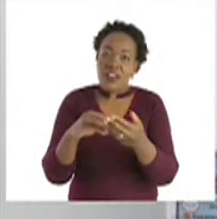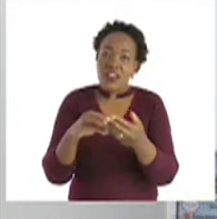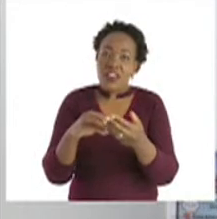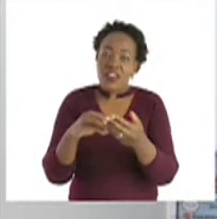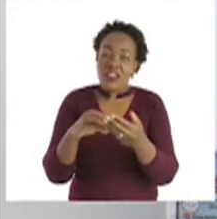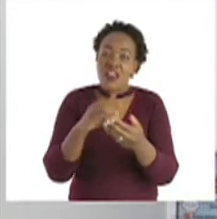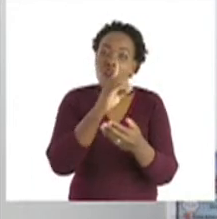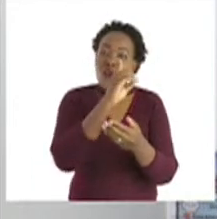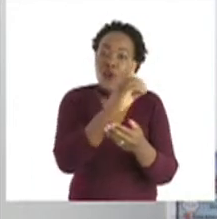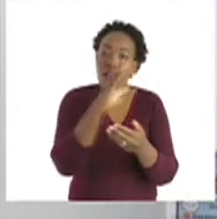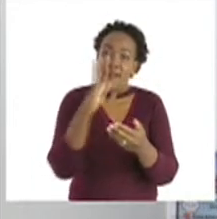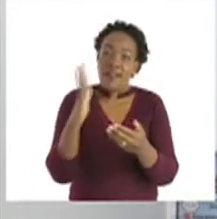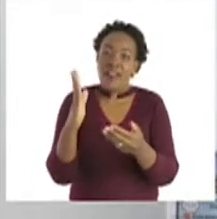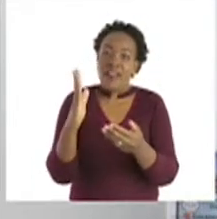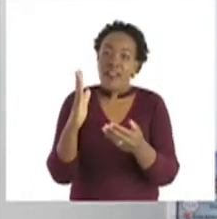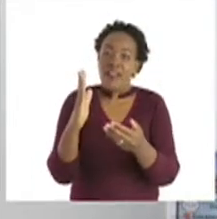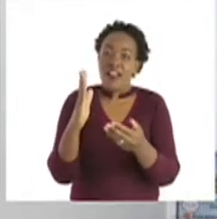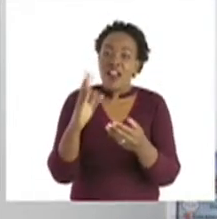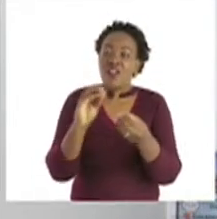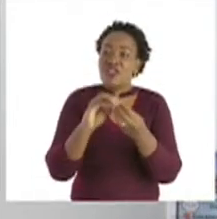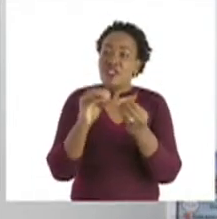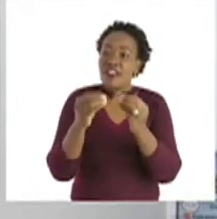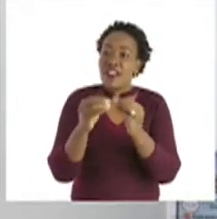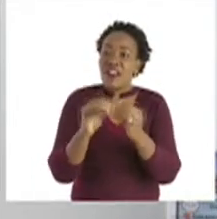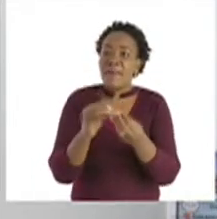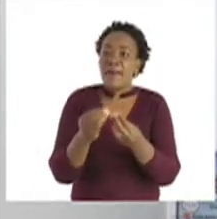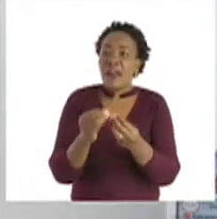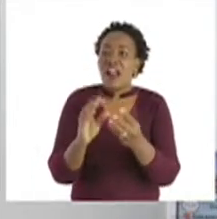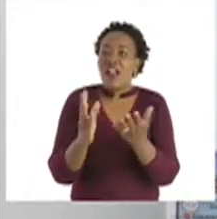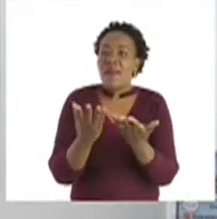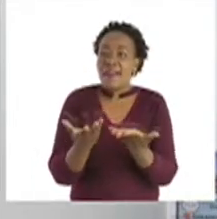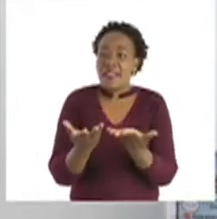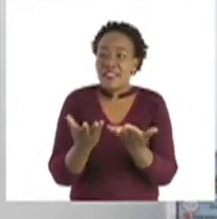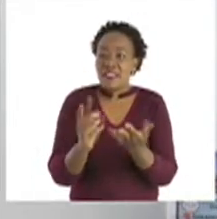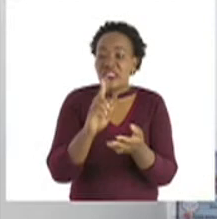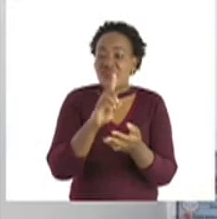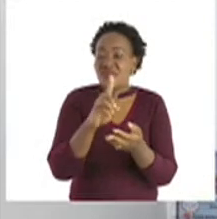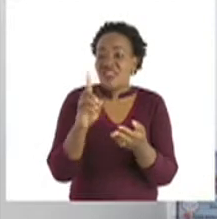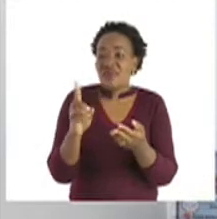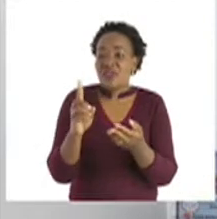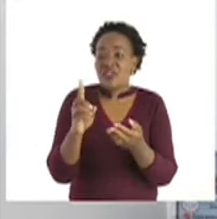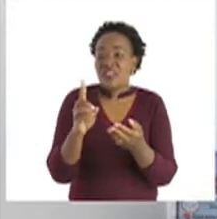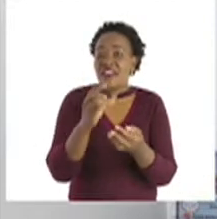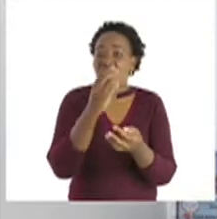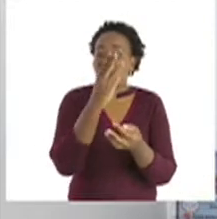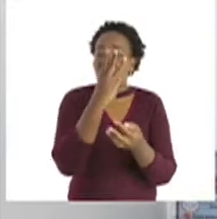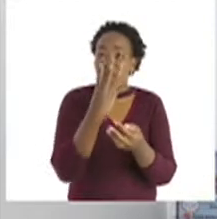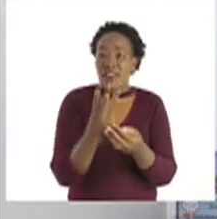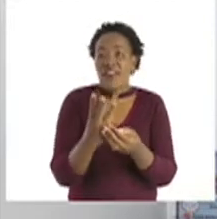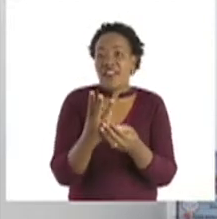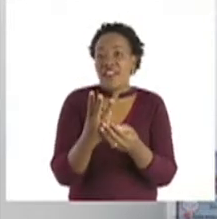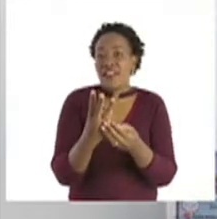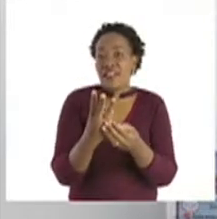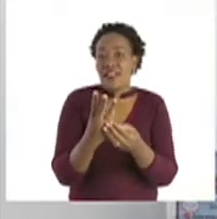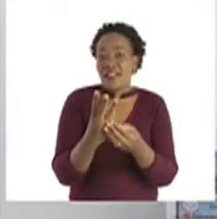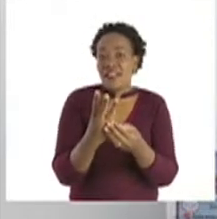15 is 3. So, going backwards means we are